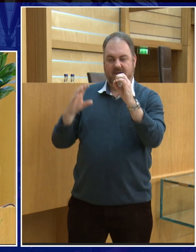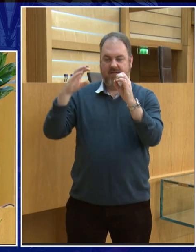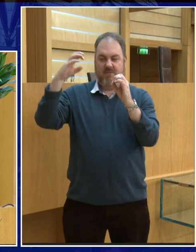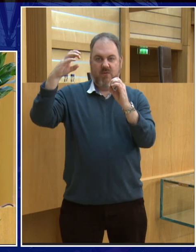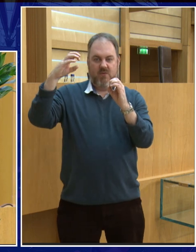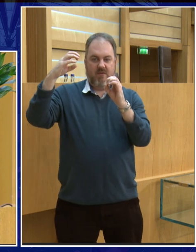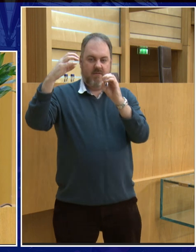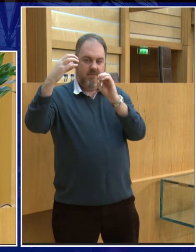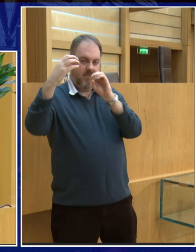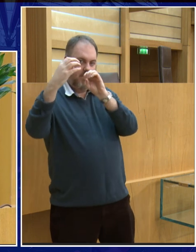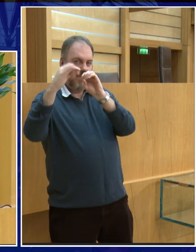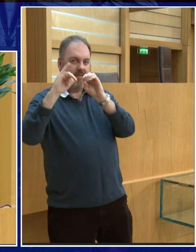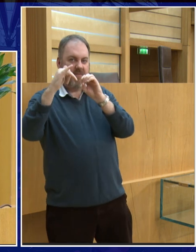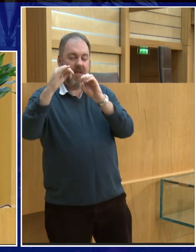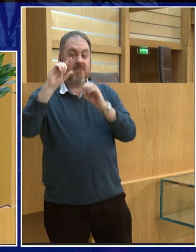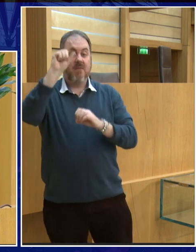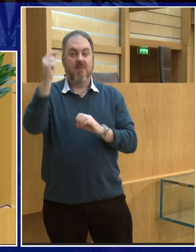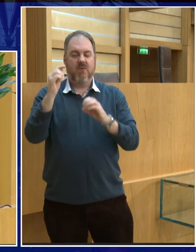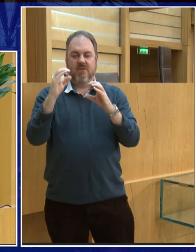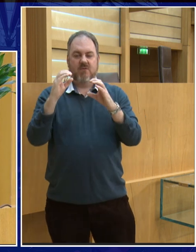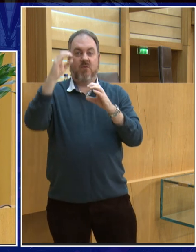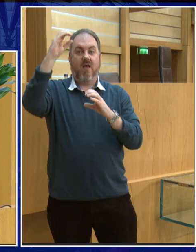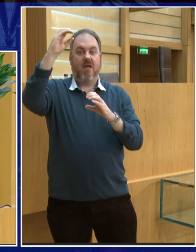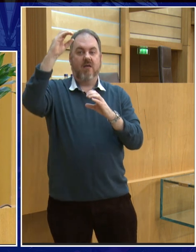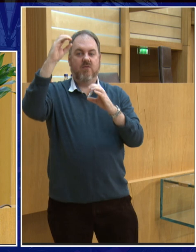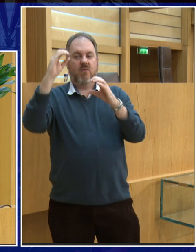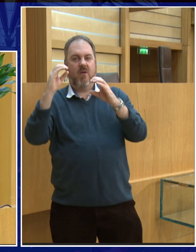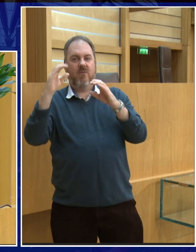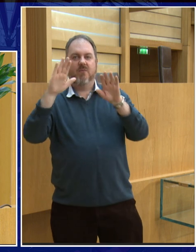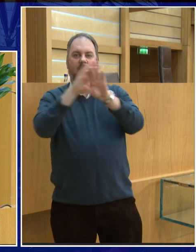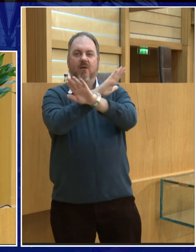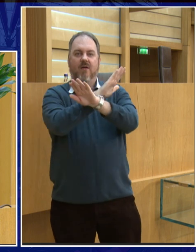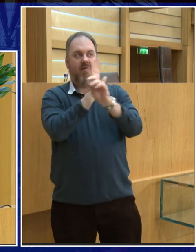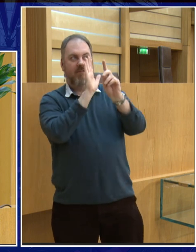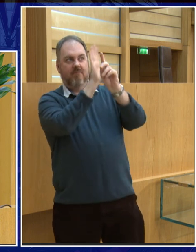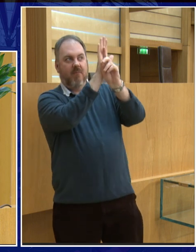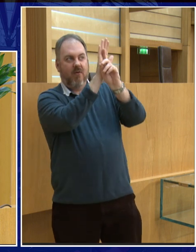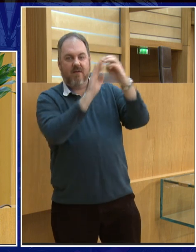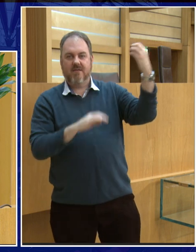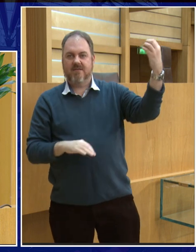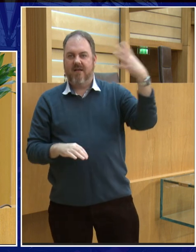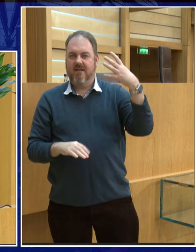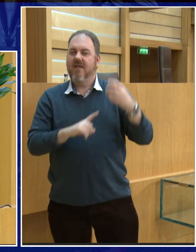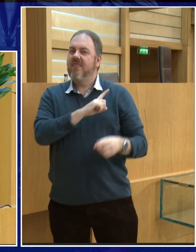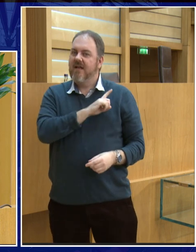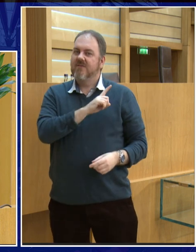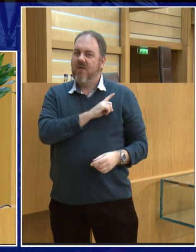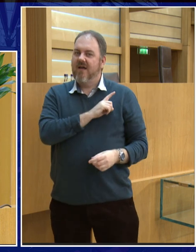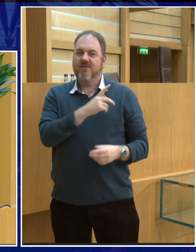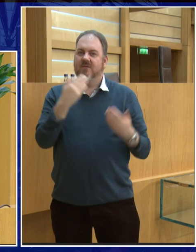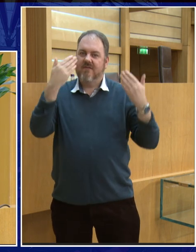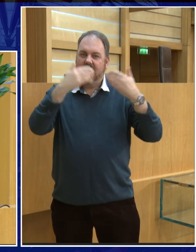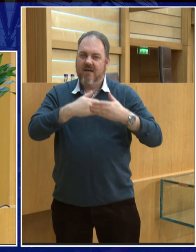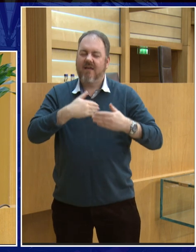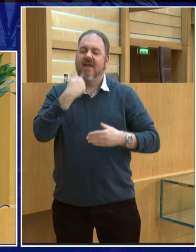off. So sometimes the Moon is too high to eclipse the Sun, sometimes the Moon is too low to eclipse the Sun. So that's why you don't get a total eclipse every month, but every